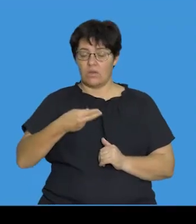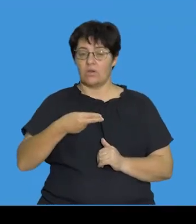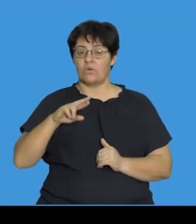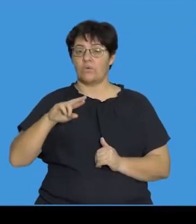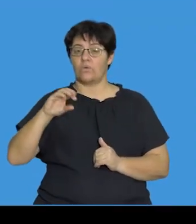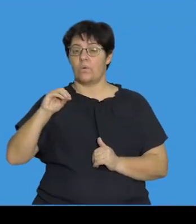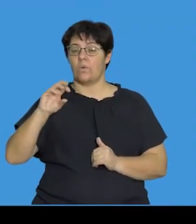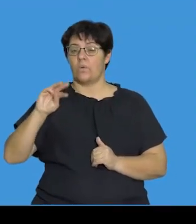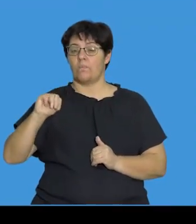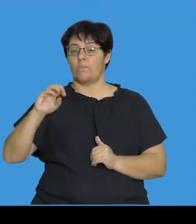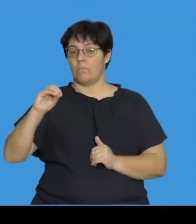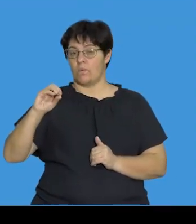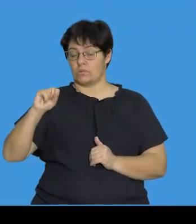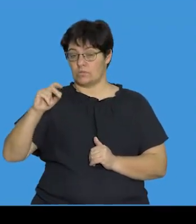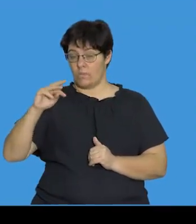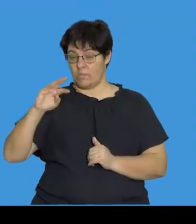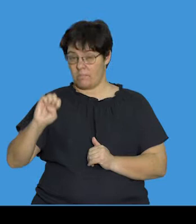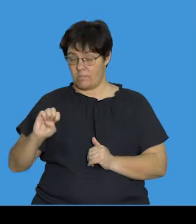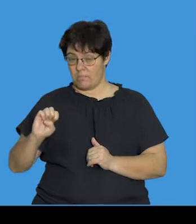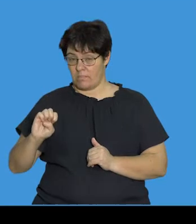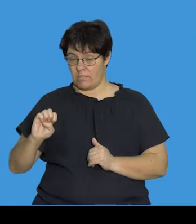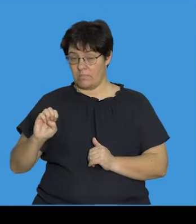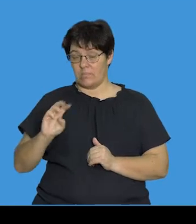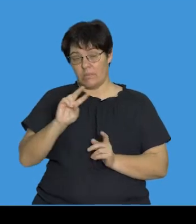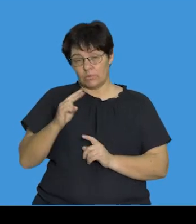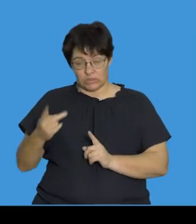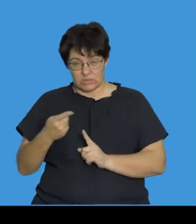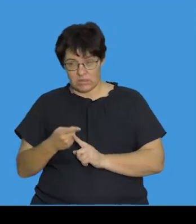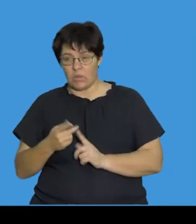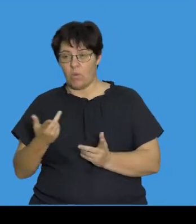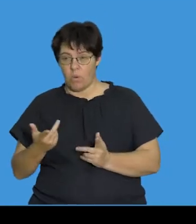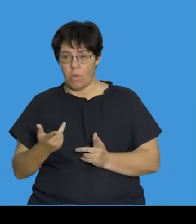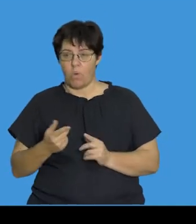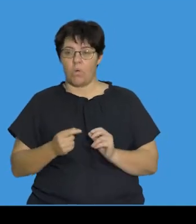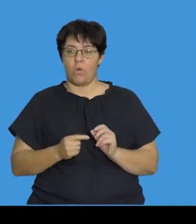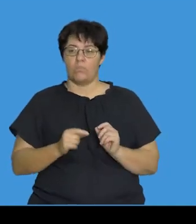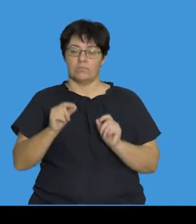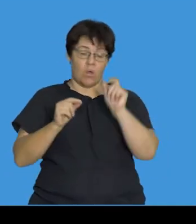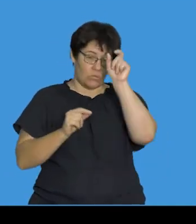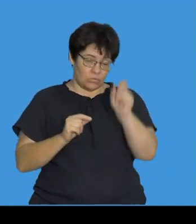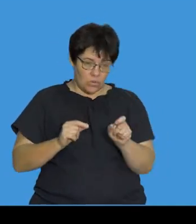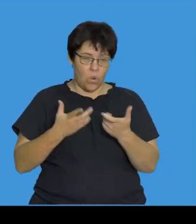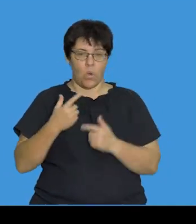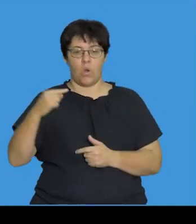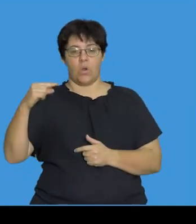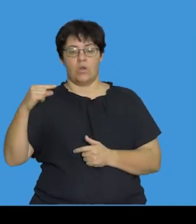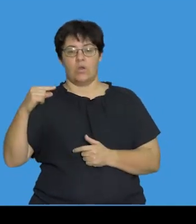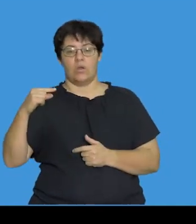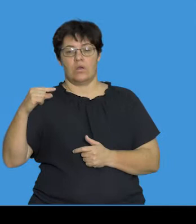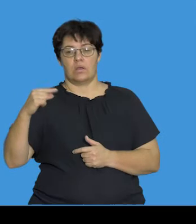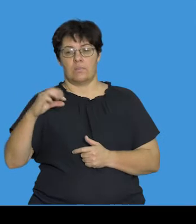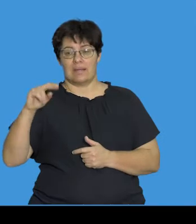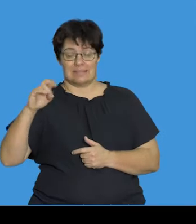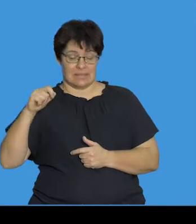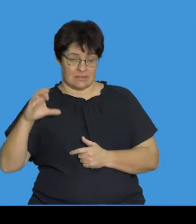it's important that we recognize that that's a chromosome or that's a chromatid. When we refer to a